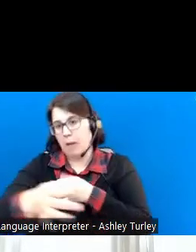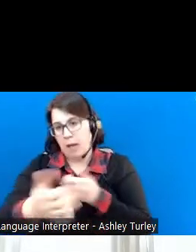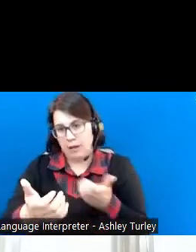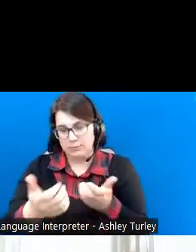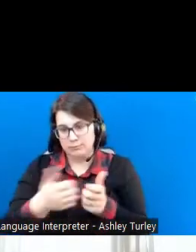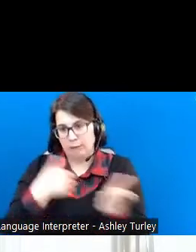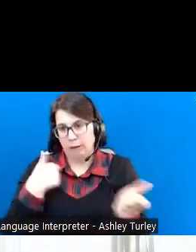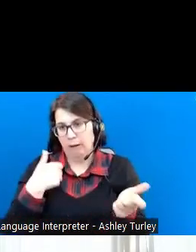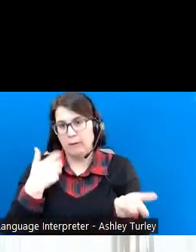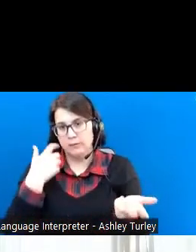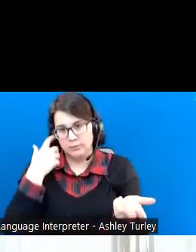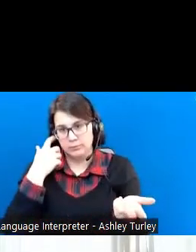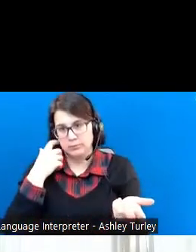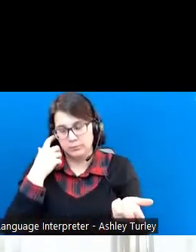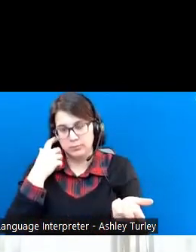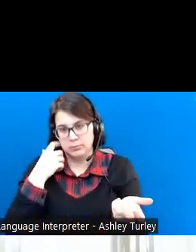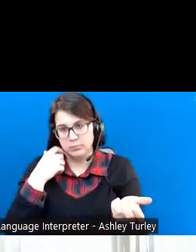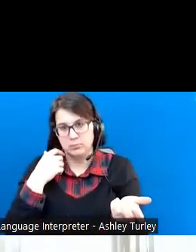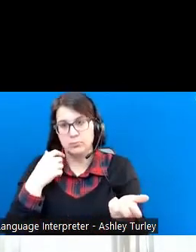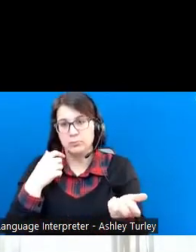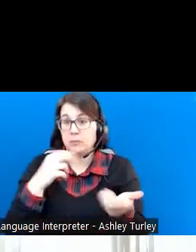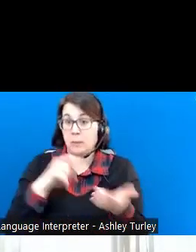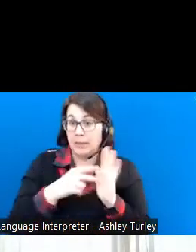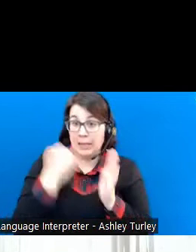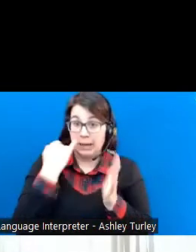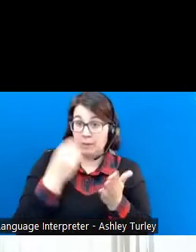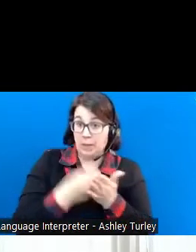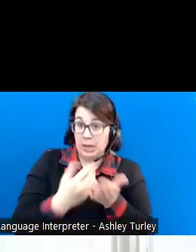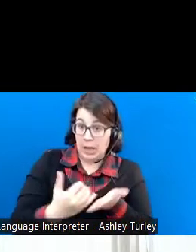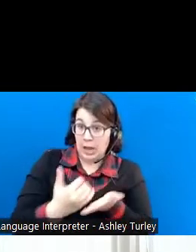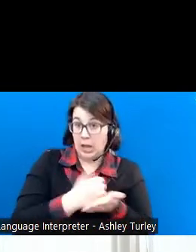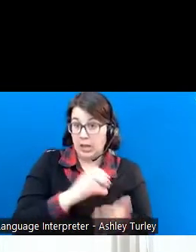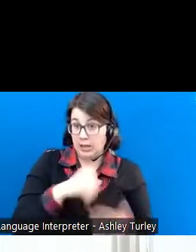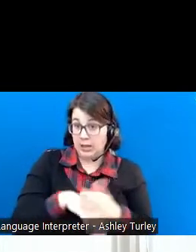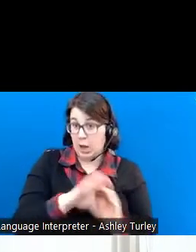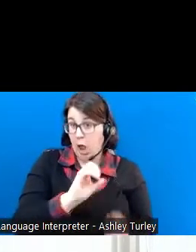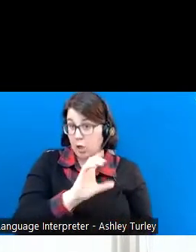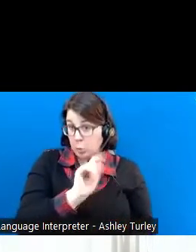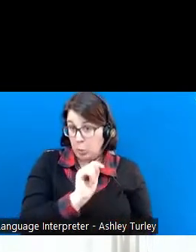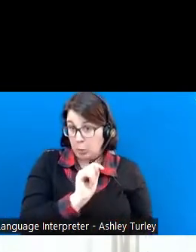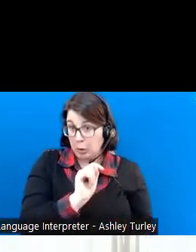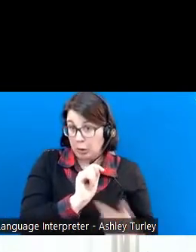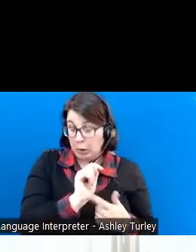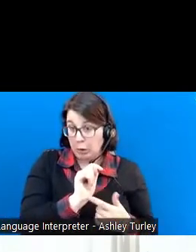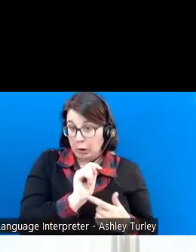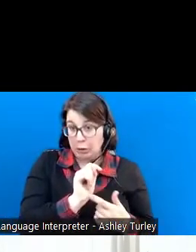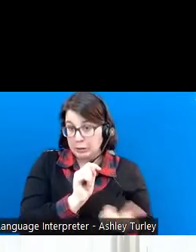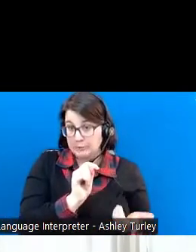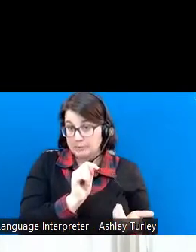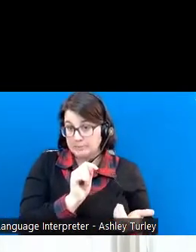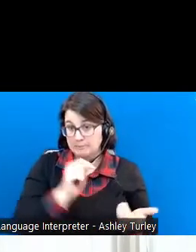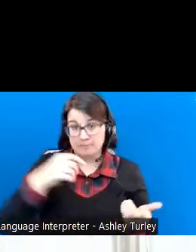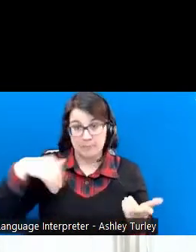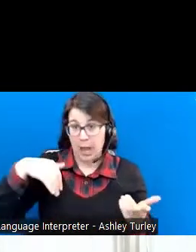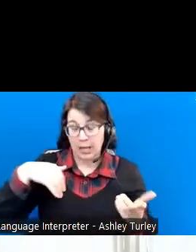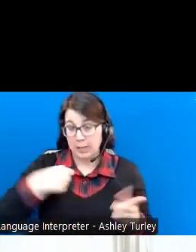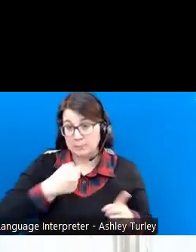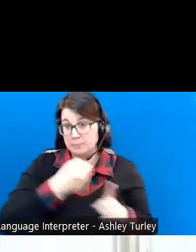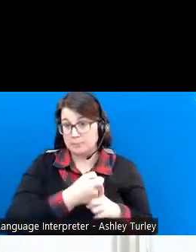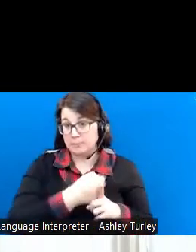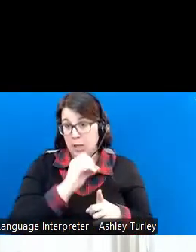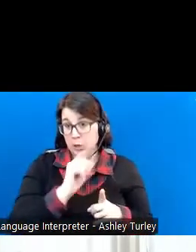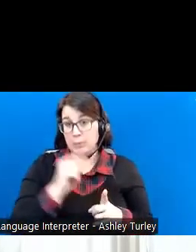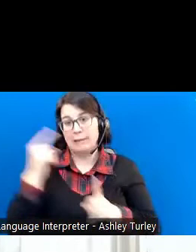schedule. So what you make in October does not really affect your check until